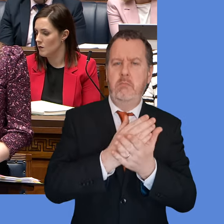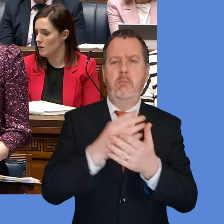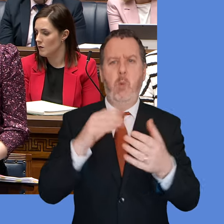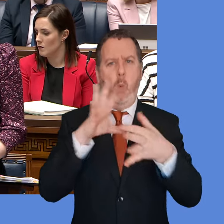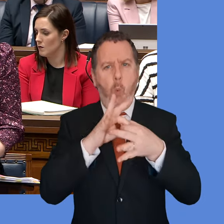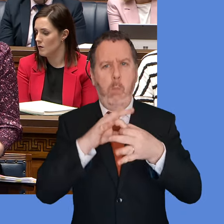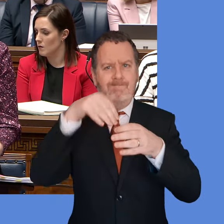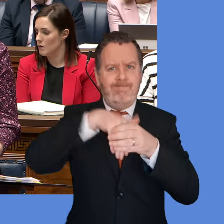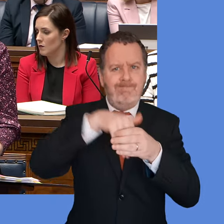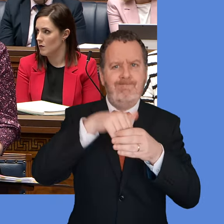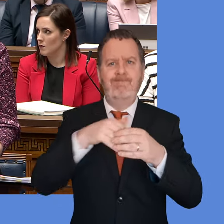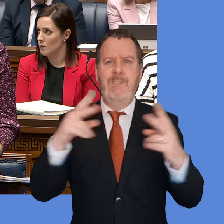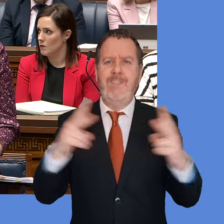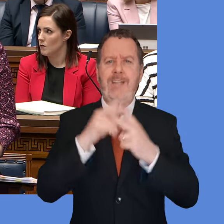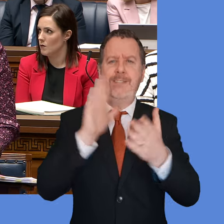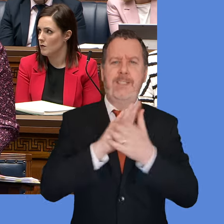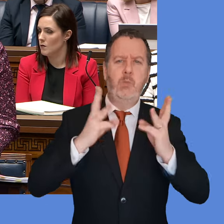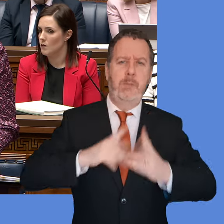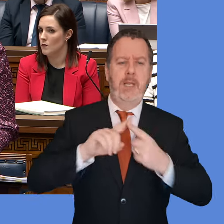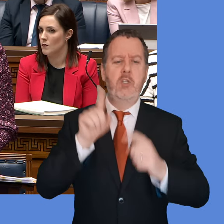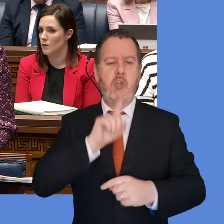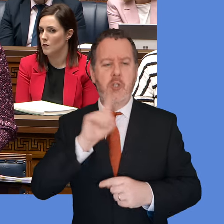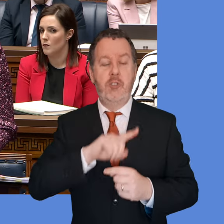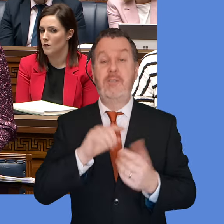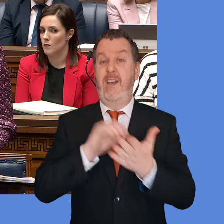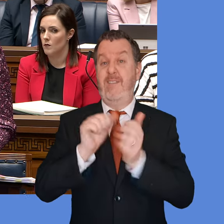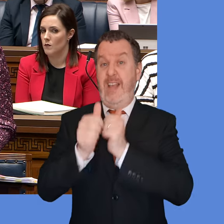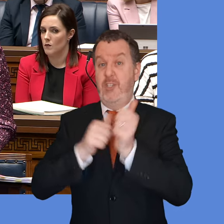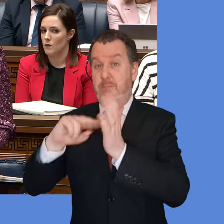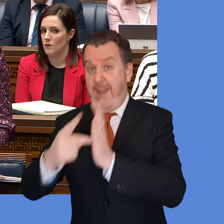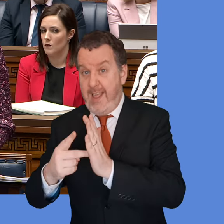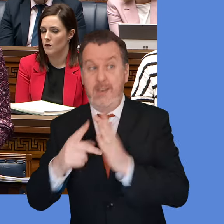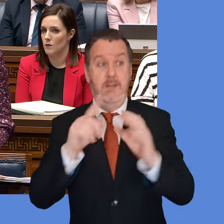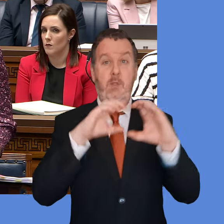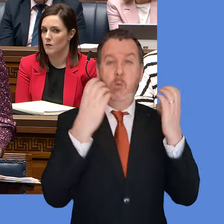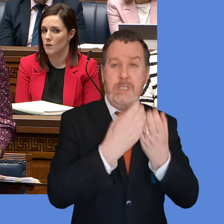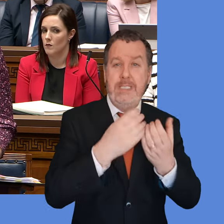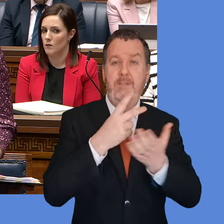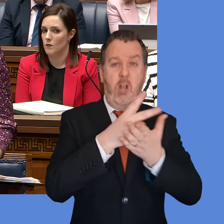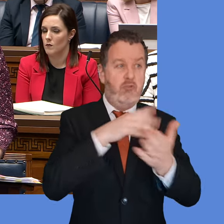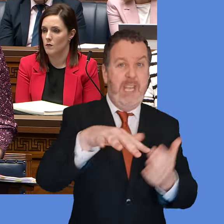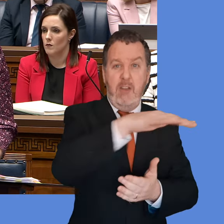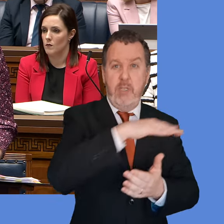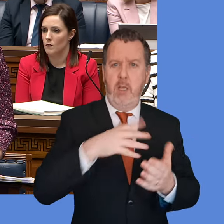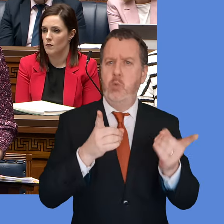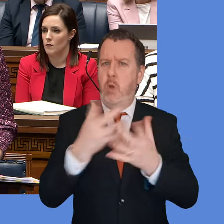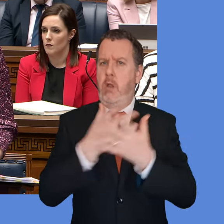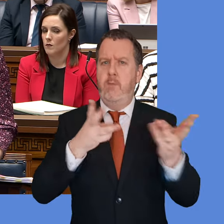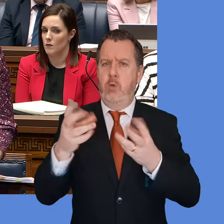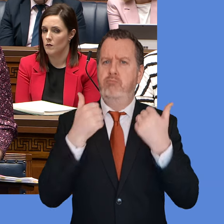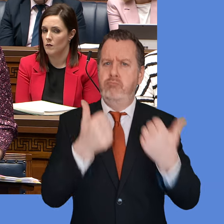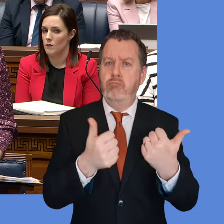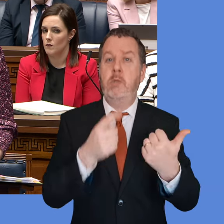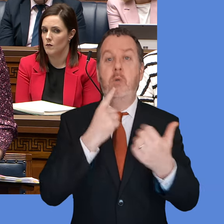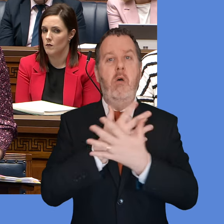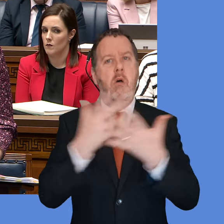PSNI's tackling violence against women and girls action plan and by the voluntary and community sector. Despite this ending all forms of violence abuse and